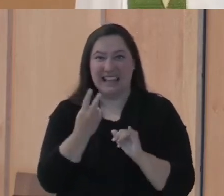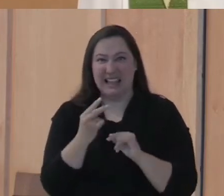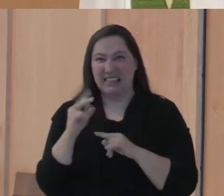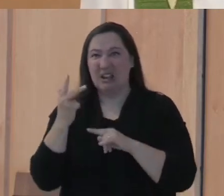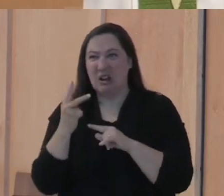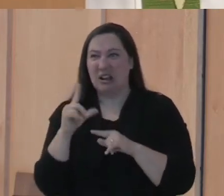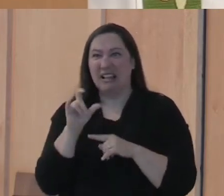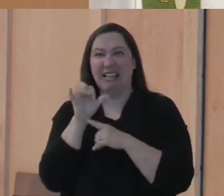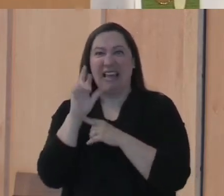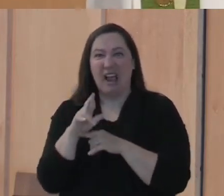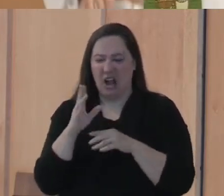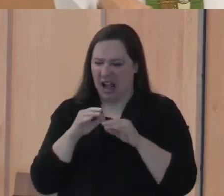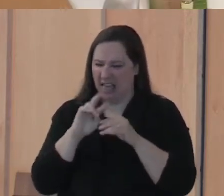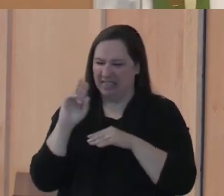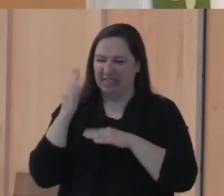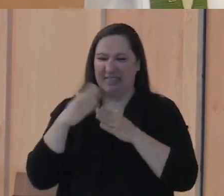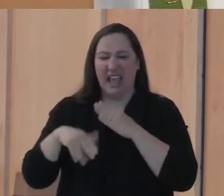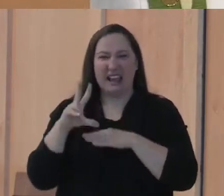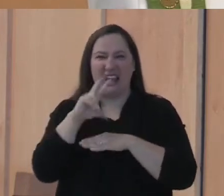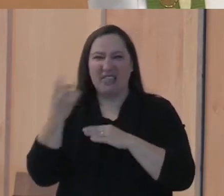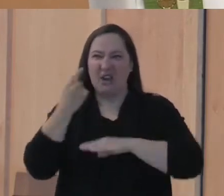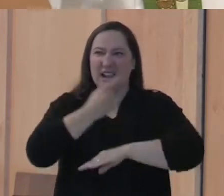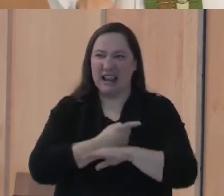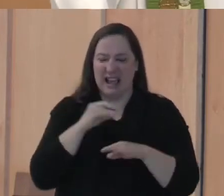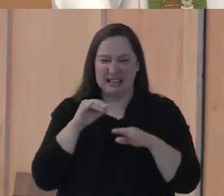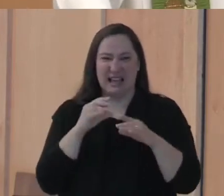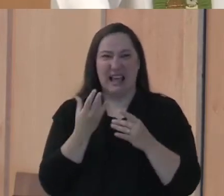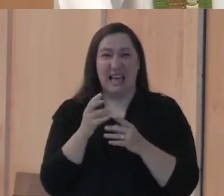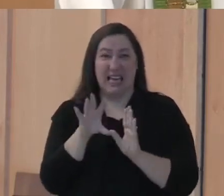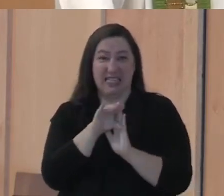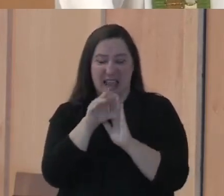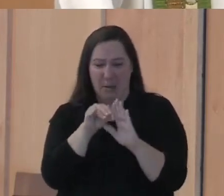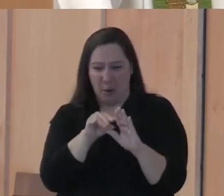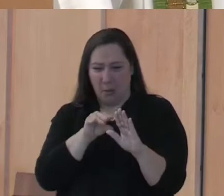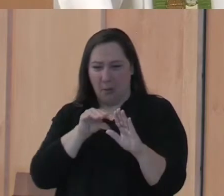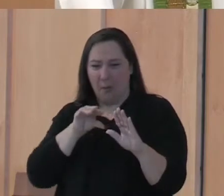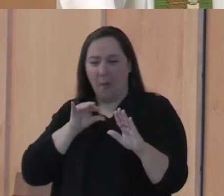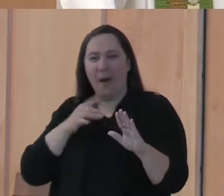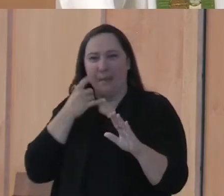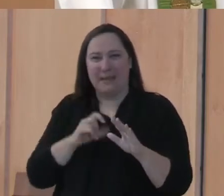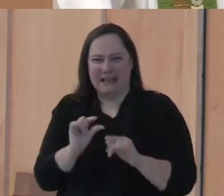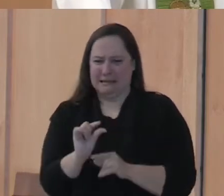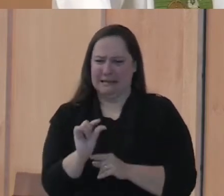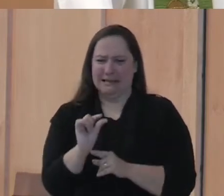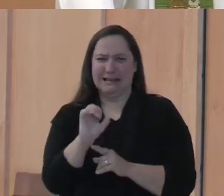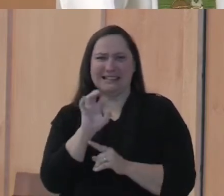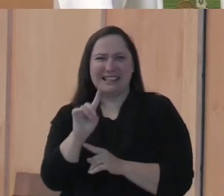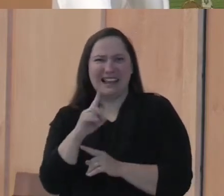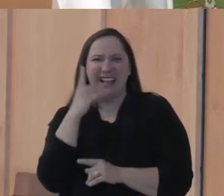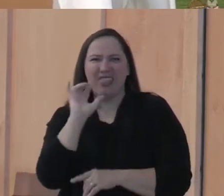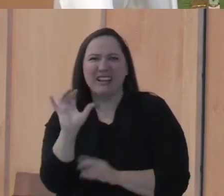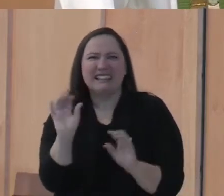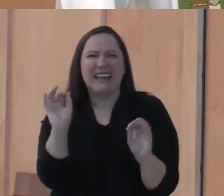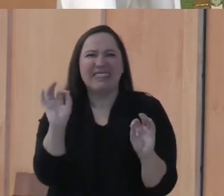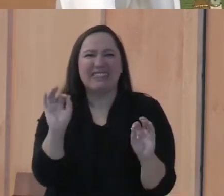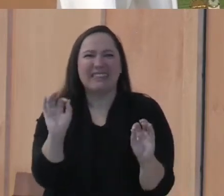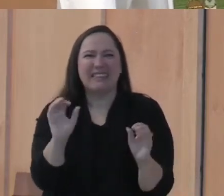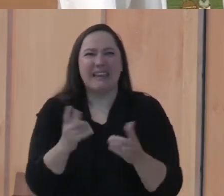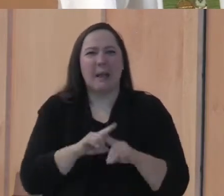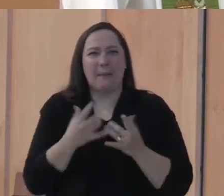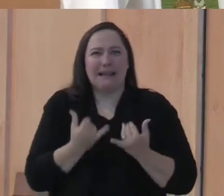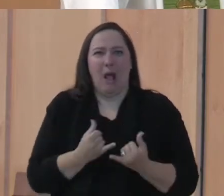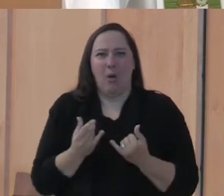time you get to the end of that 30 days, the cameras had to pull back because that little seed that looked like nothing has grown into